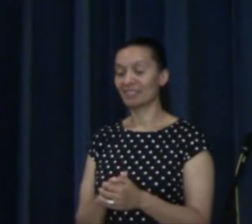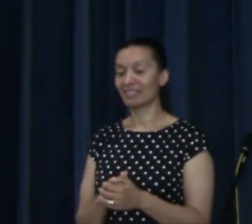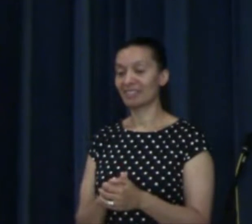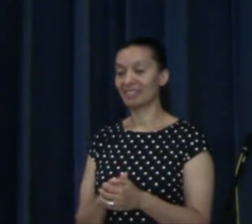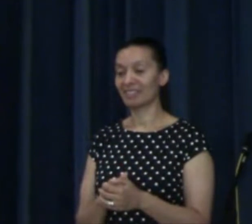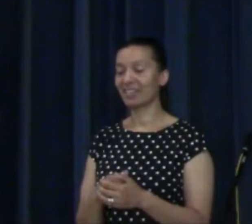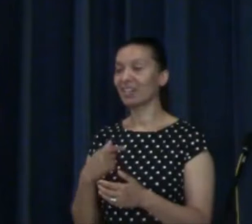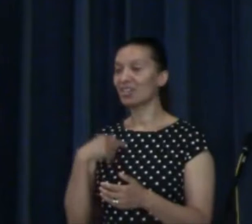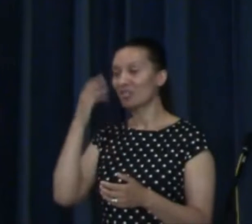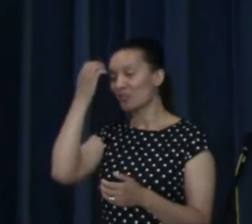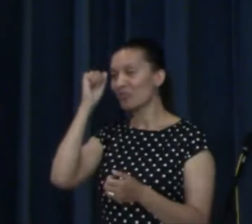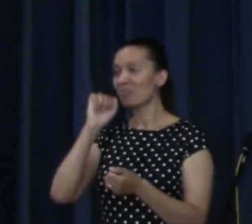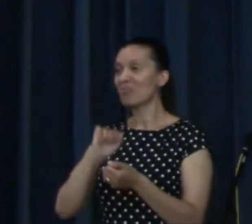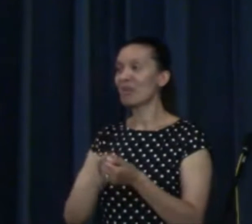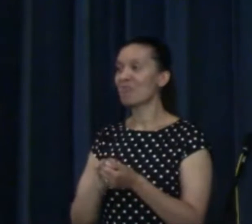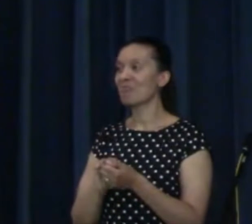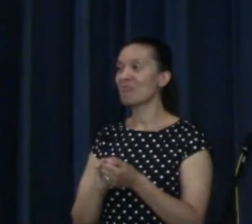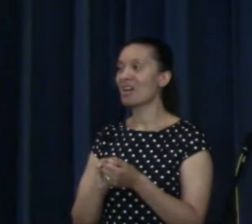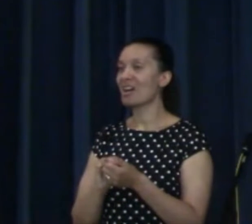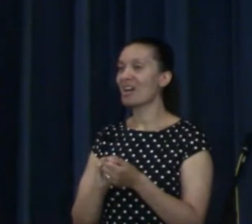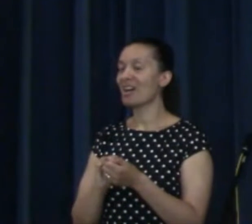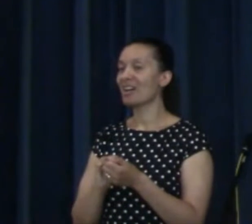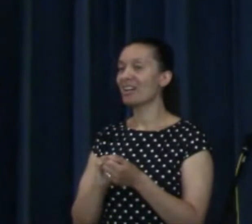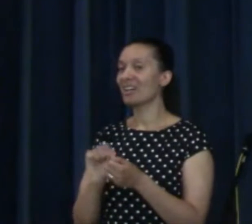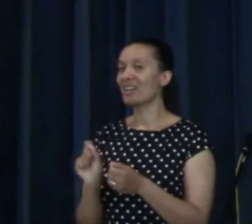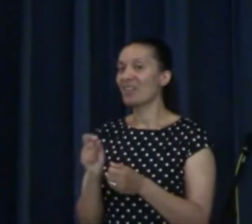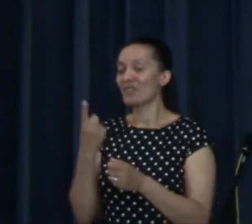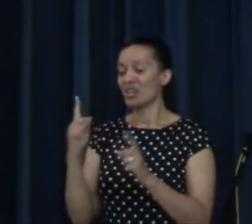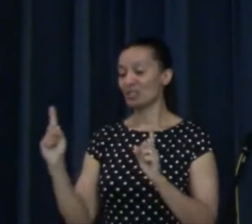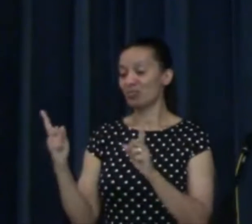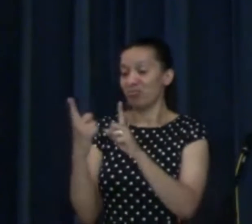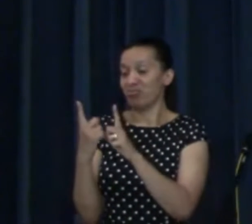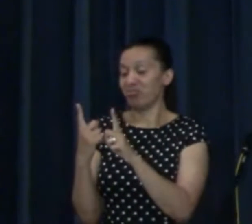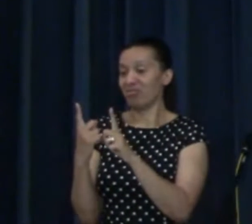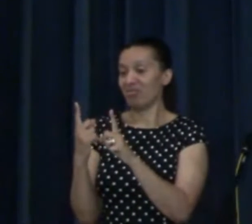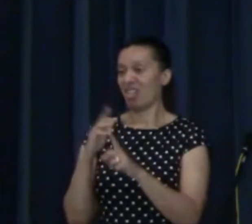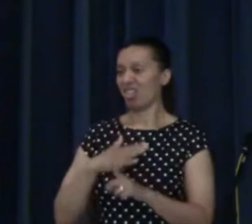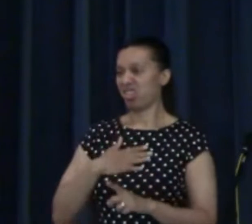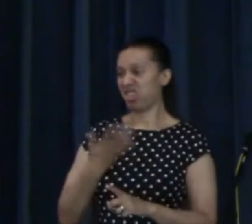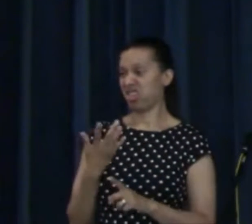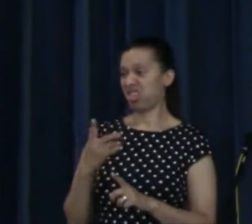I remember when I first met Ruth, I didn't like her.